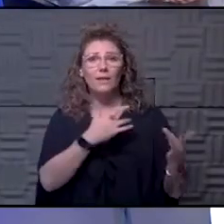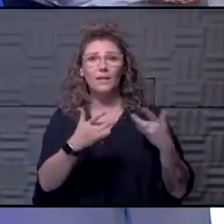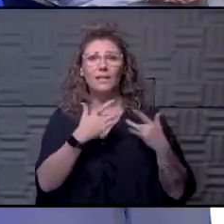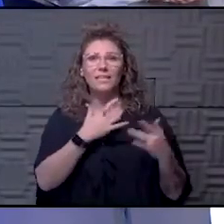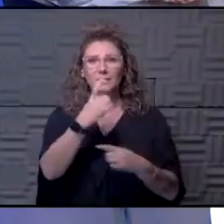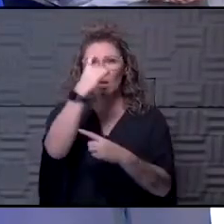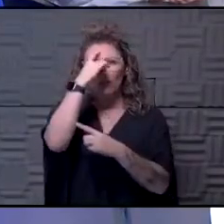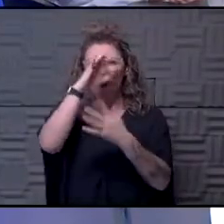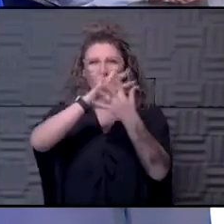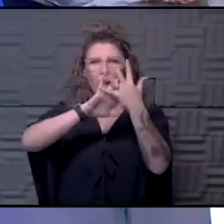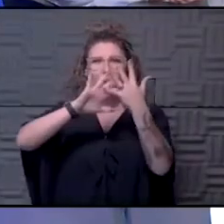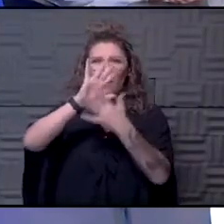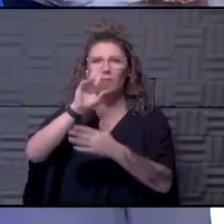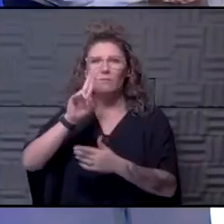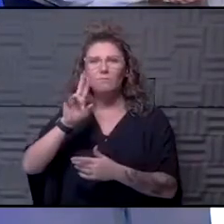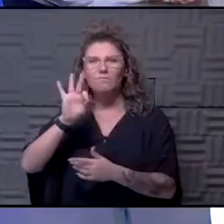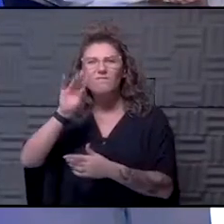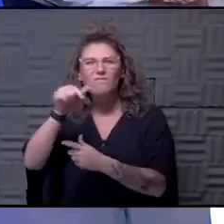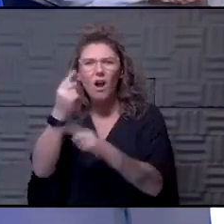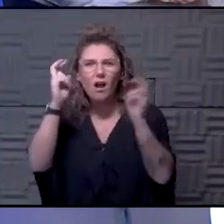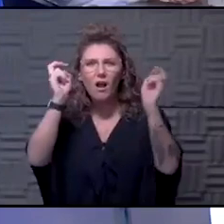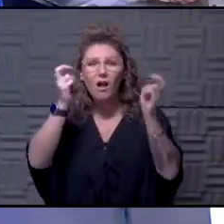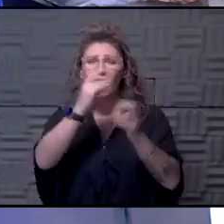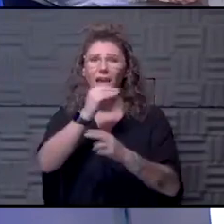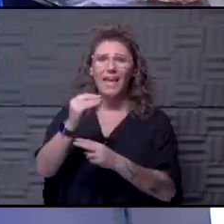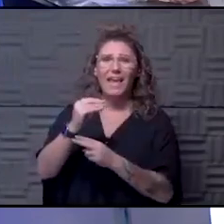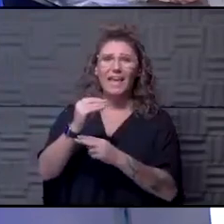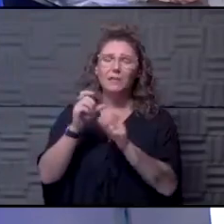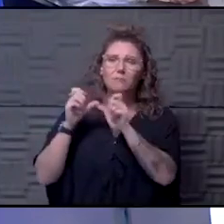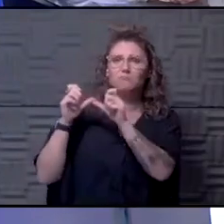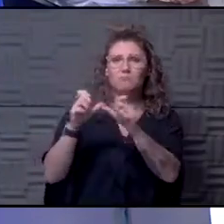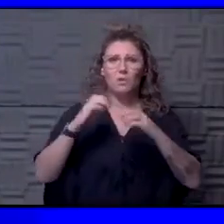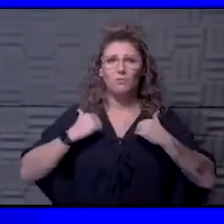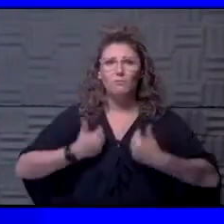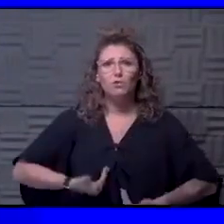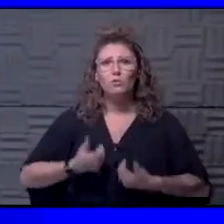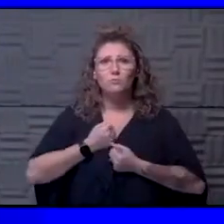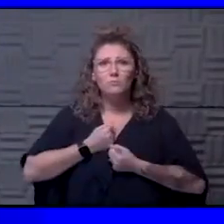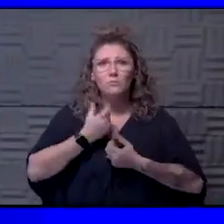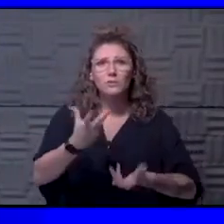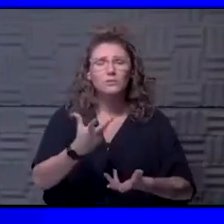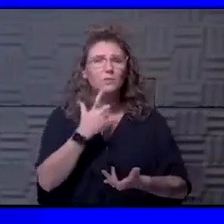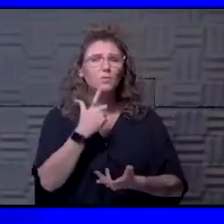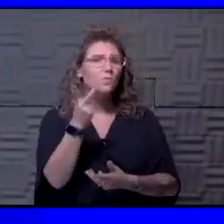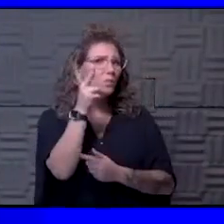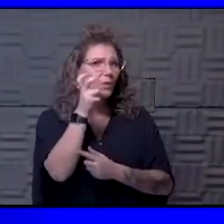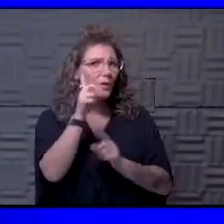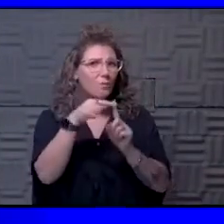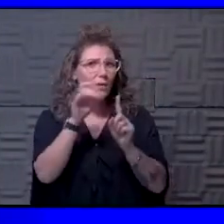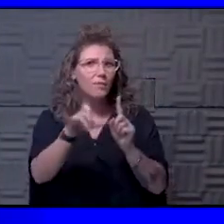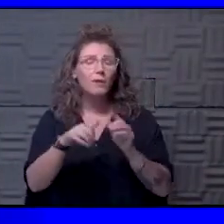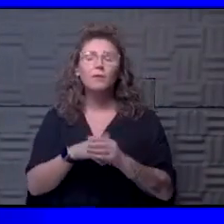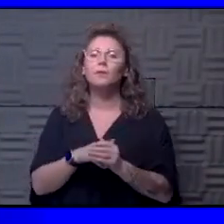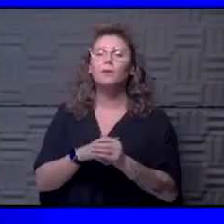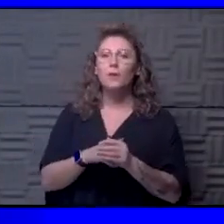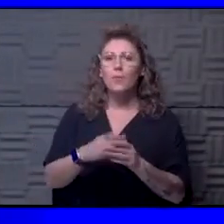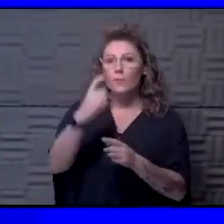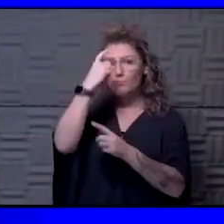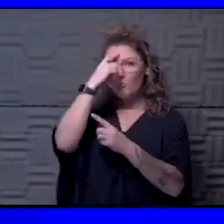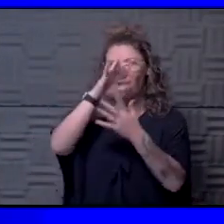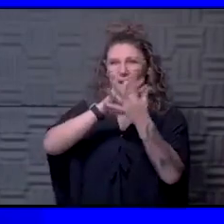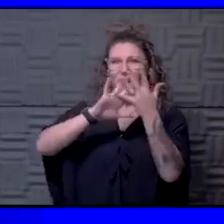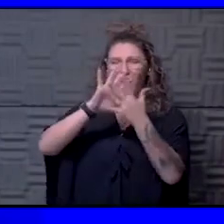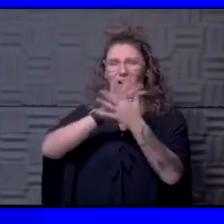brain fog and the chronic fatigue. What are you hearing in the ID world about that? Yeah, you know, as far as the brain fog,